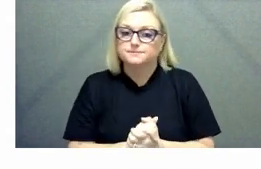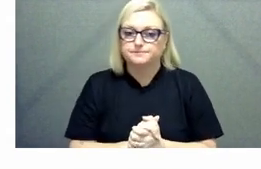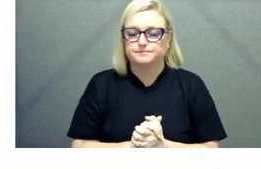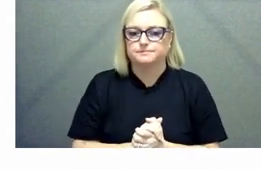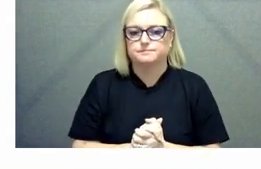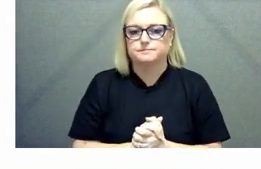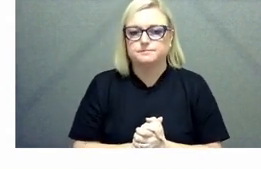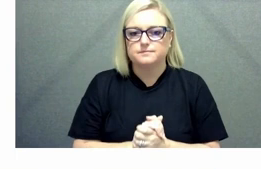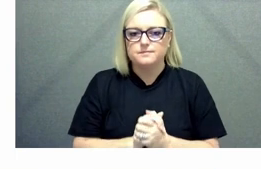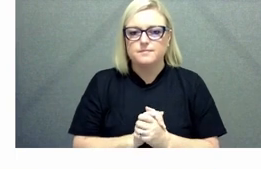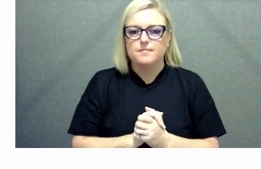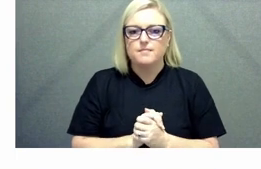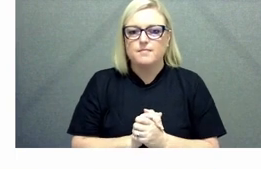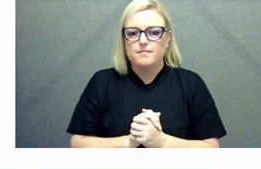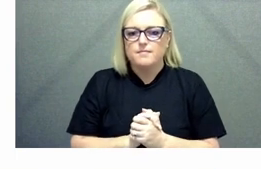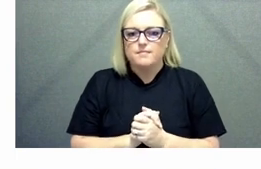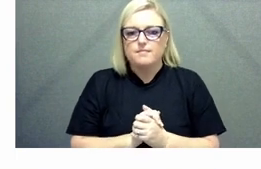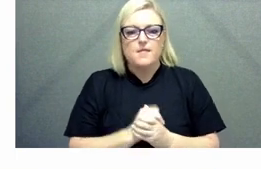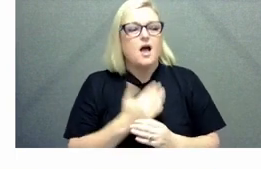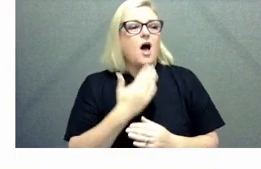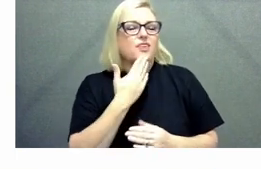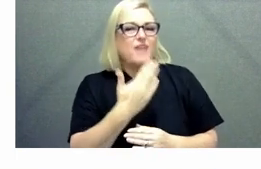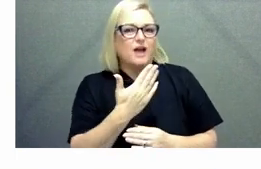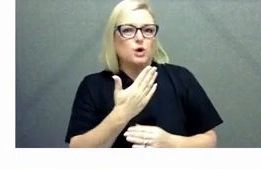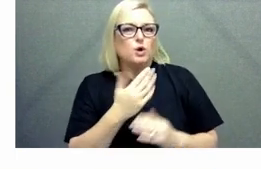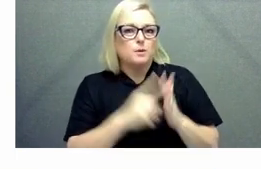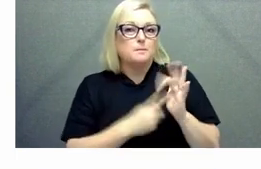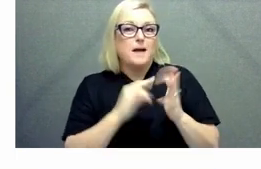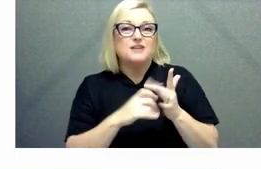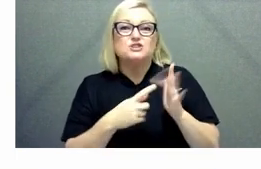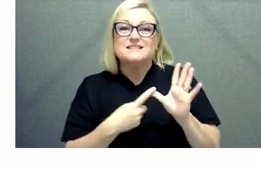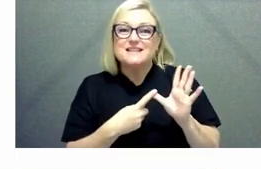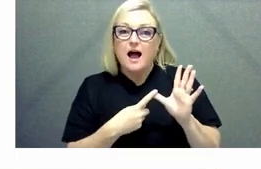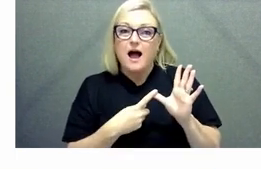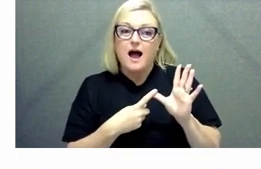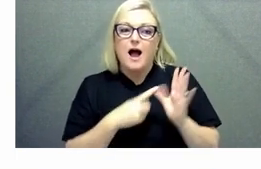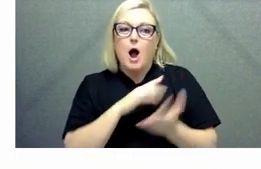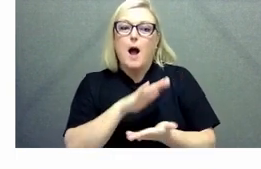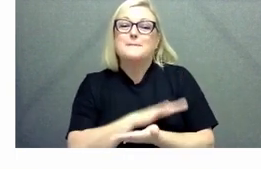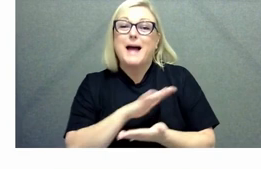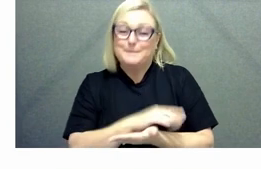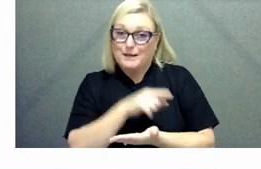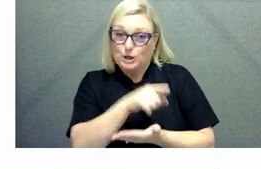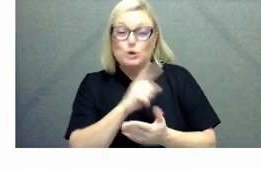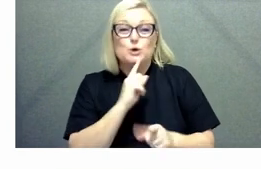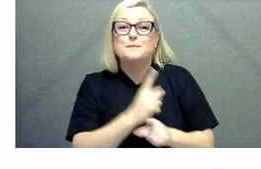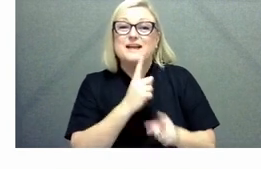thanks AJ um and Jessica I'm so glad you mentioned data of course being from the ABS I'm going to say data